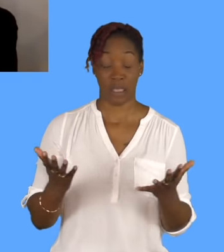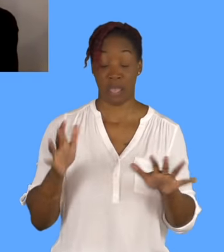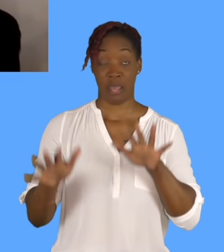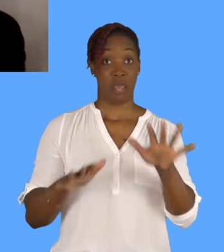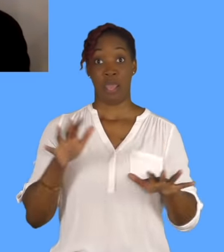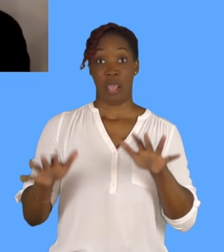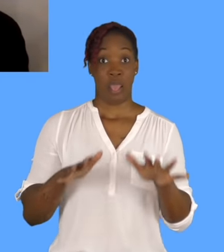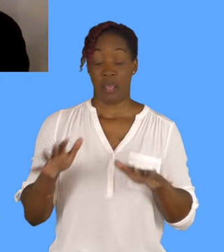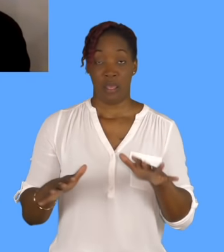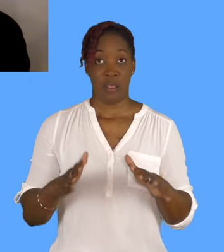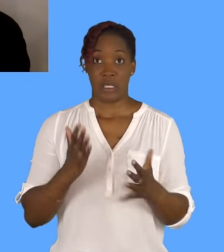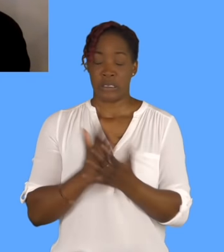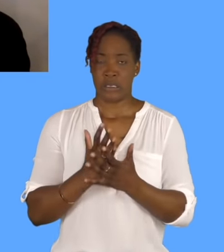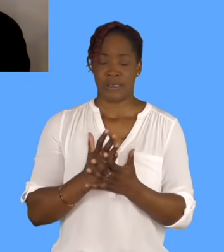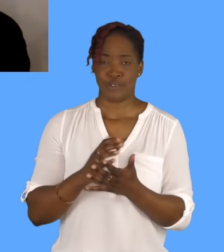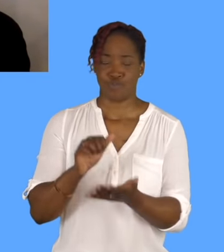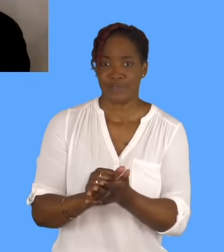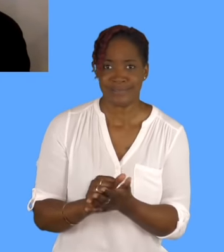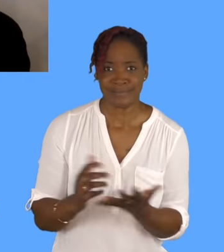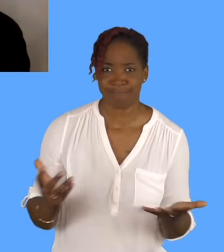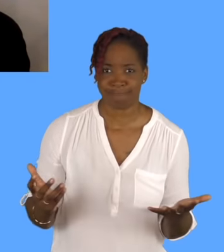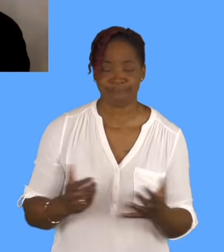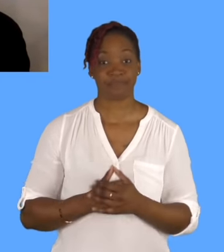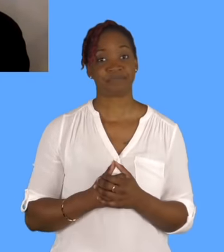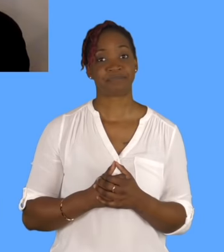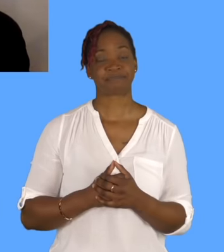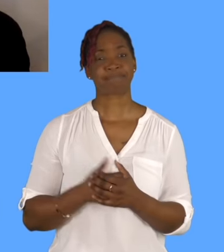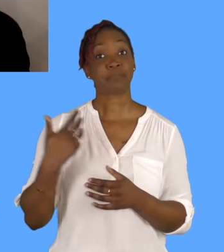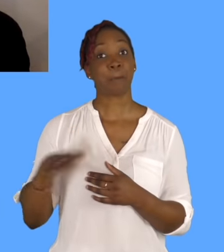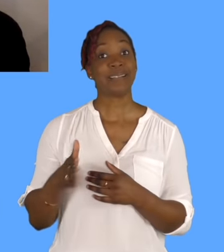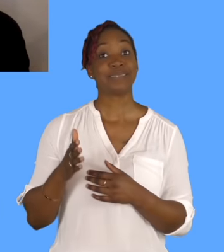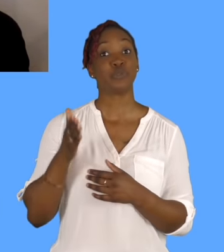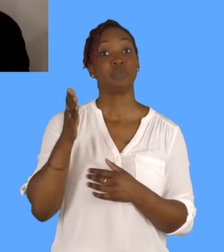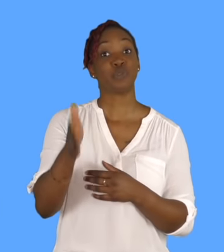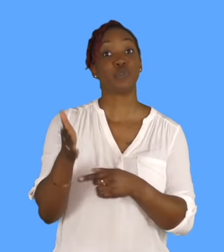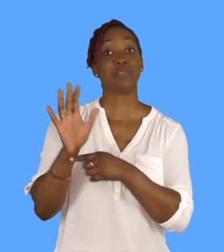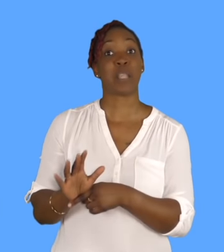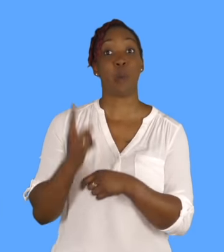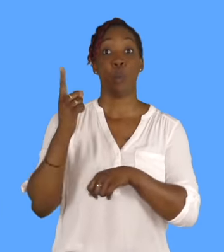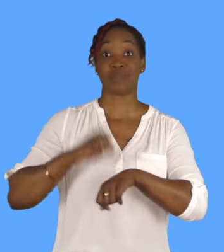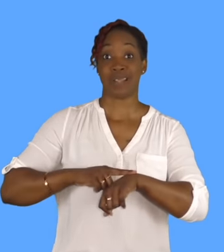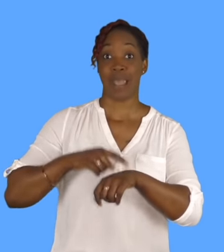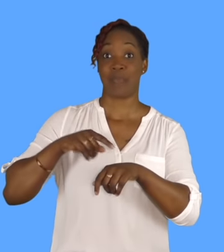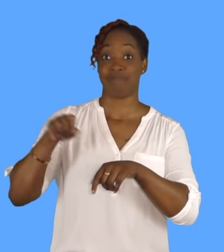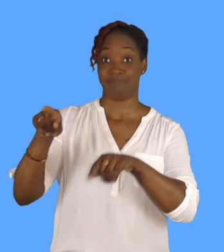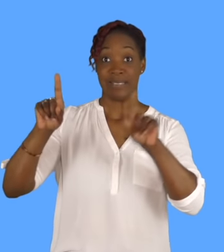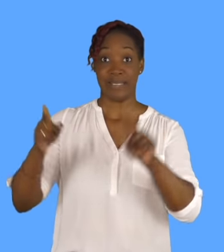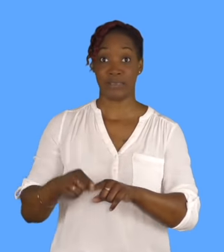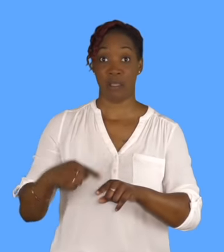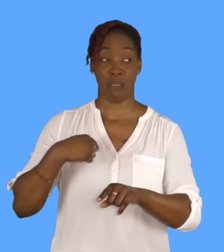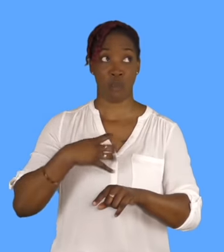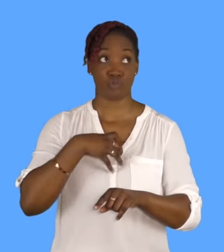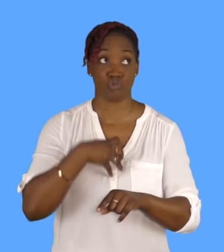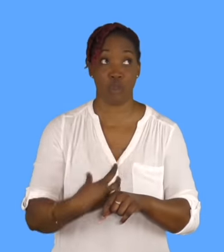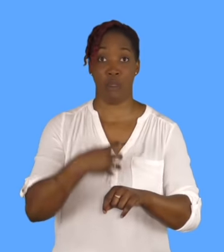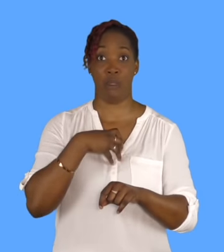disturbing. I've only been to the cinema once in India and I was, yeah, I was quite shocked when the big music scenes and